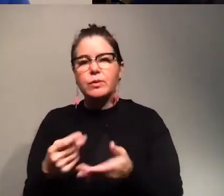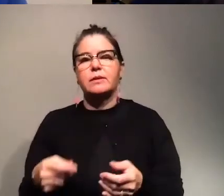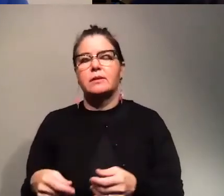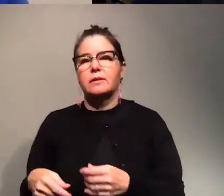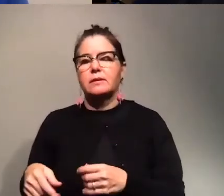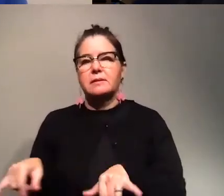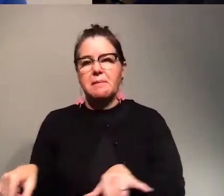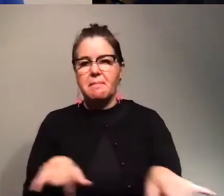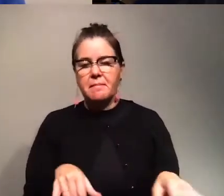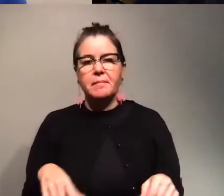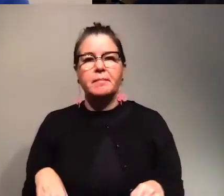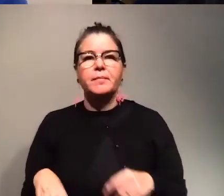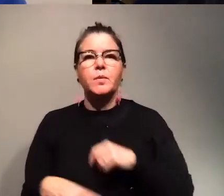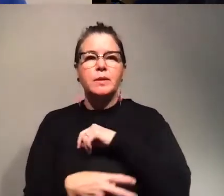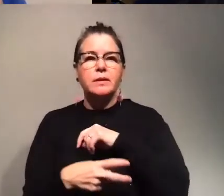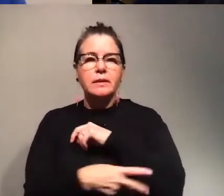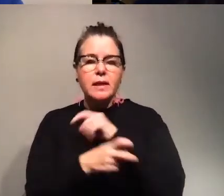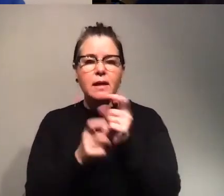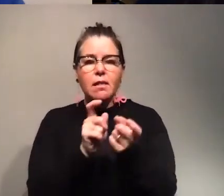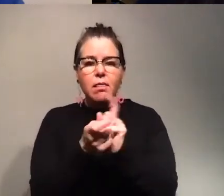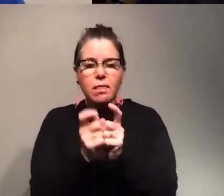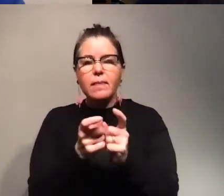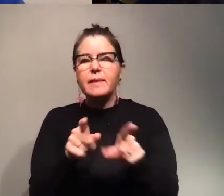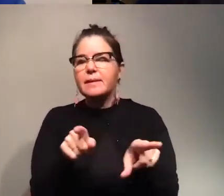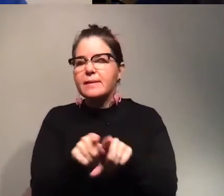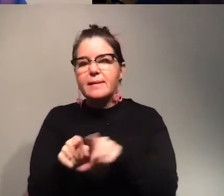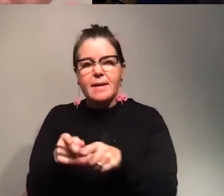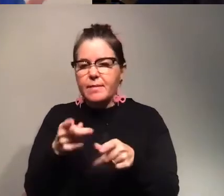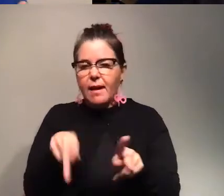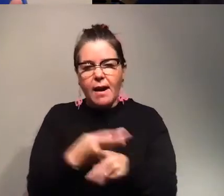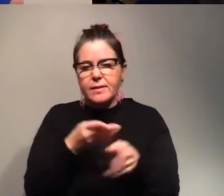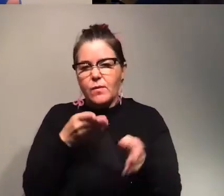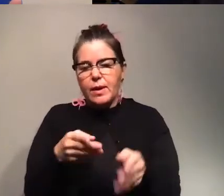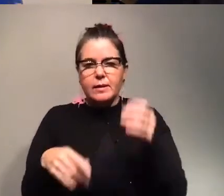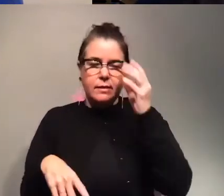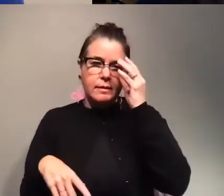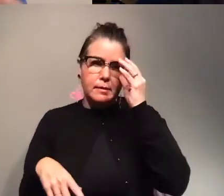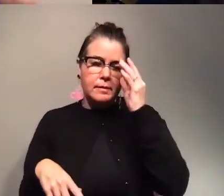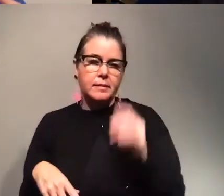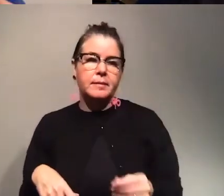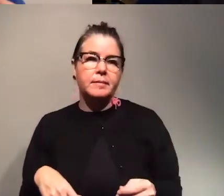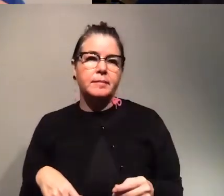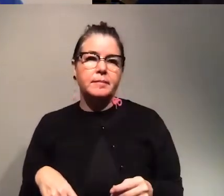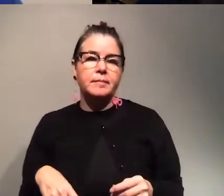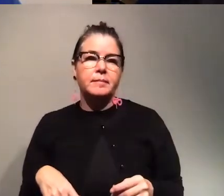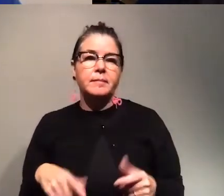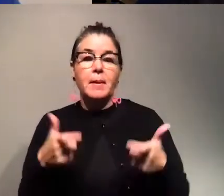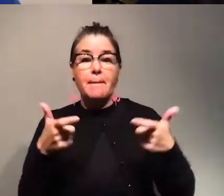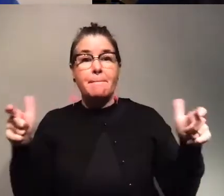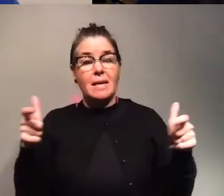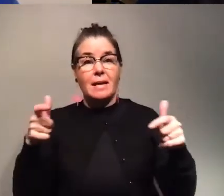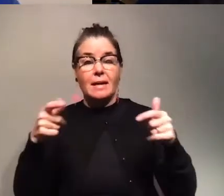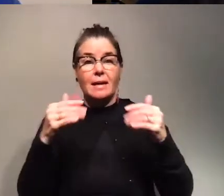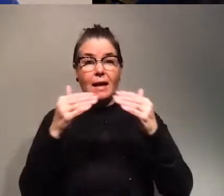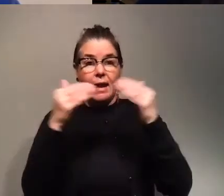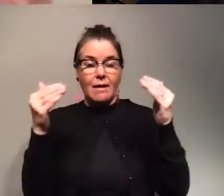still manipulate the same pathways. So yeah, basically, in a big level, they may seem